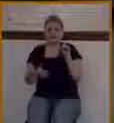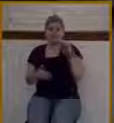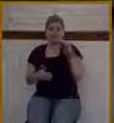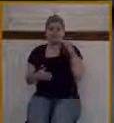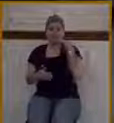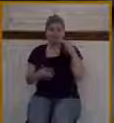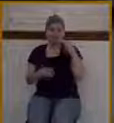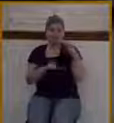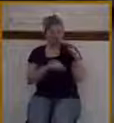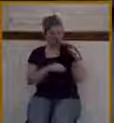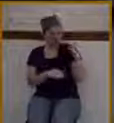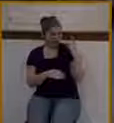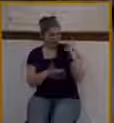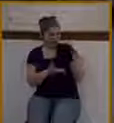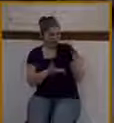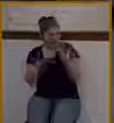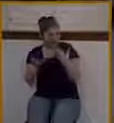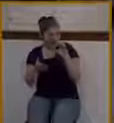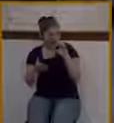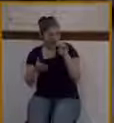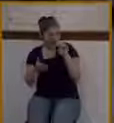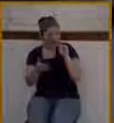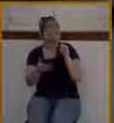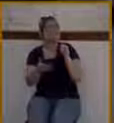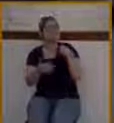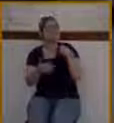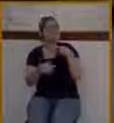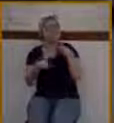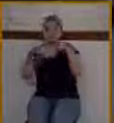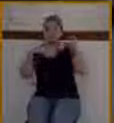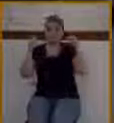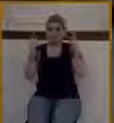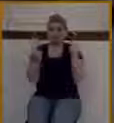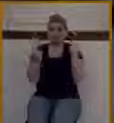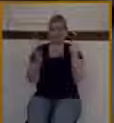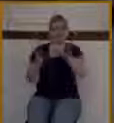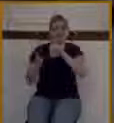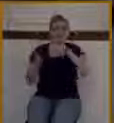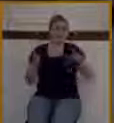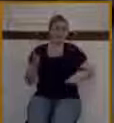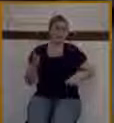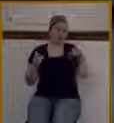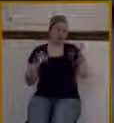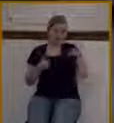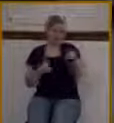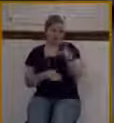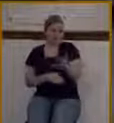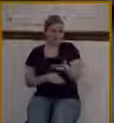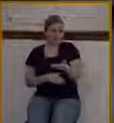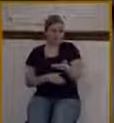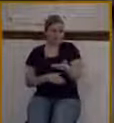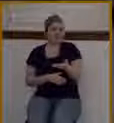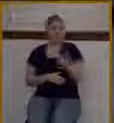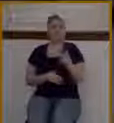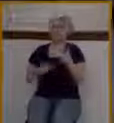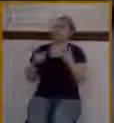Why do ye this? Say ye that the Lord hath need of him, and straightway he will send him hither.